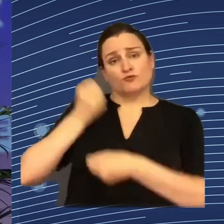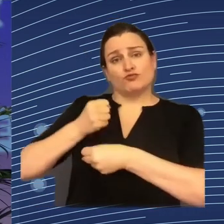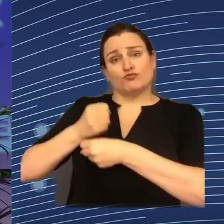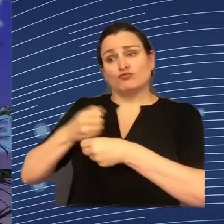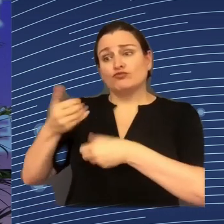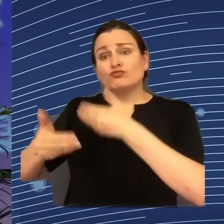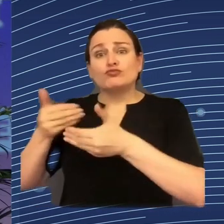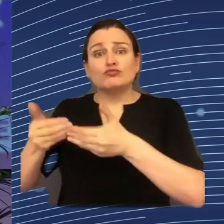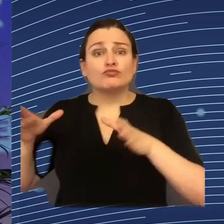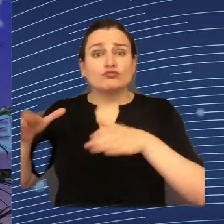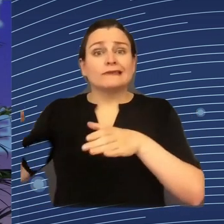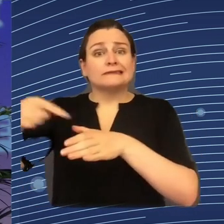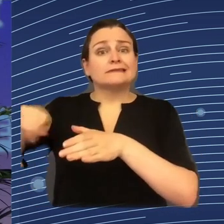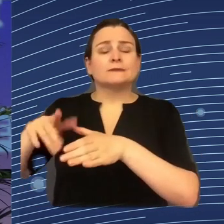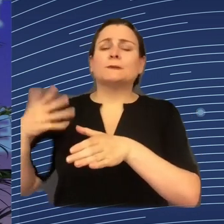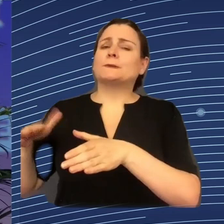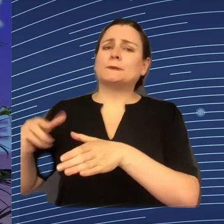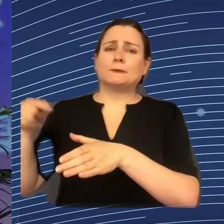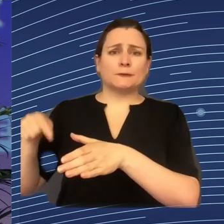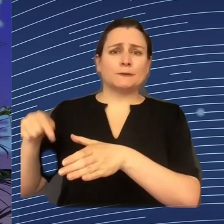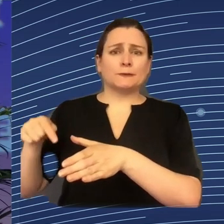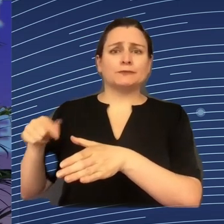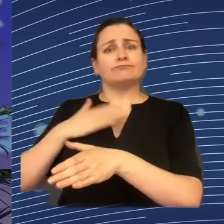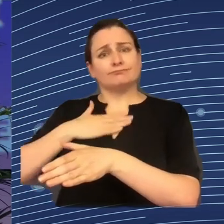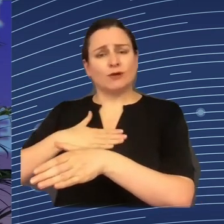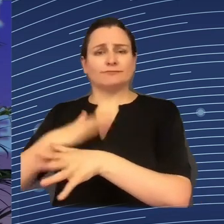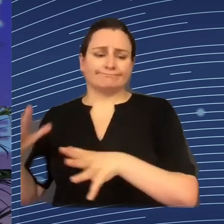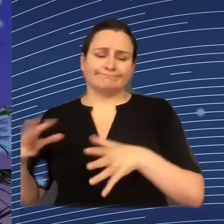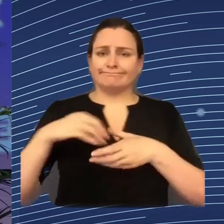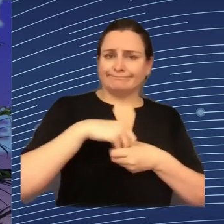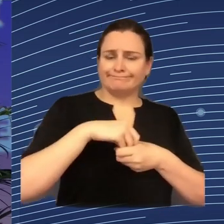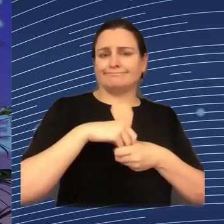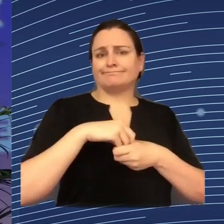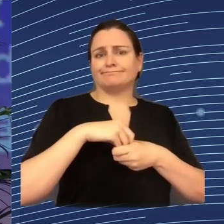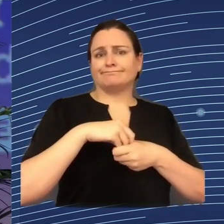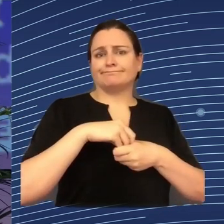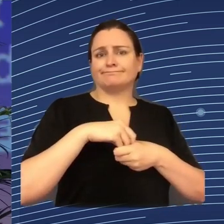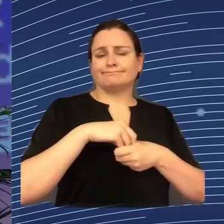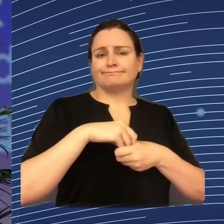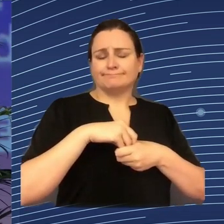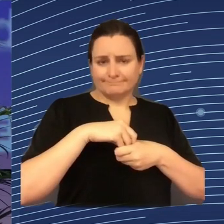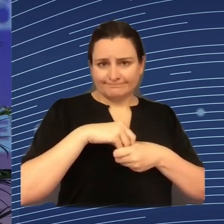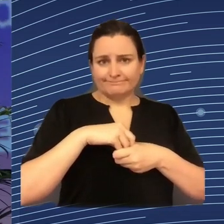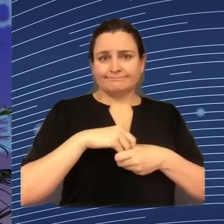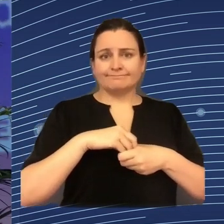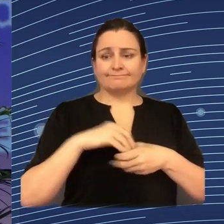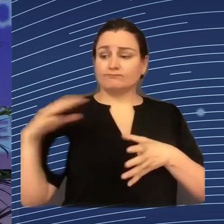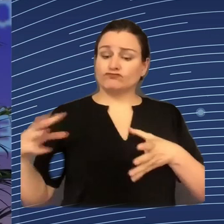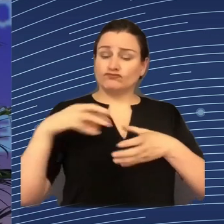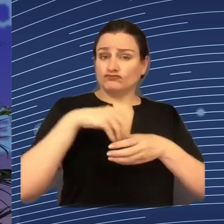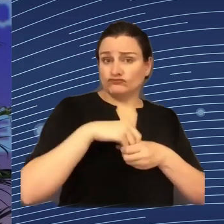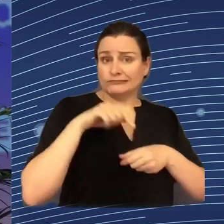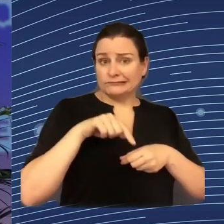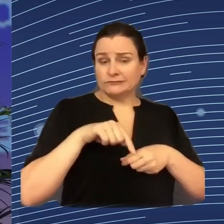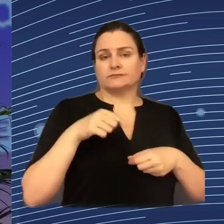that it's important that the worker is involved to a good extent in the process of this innovation